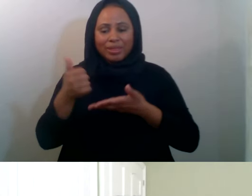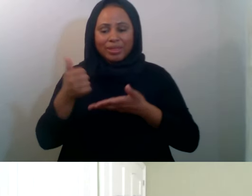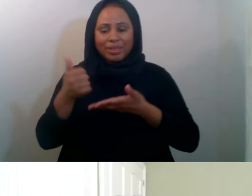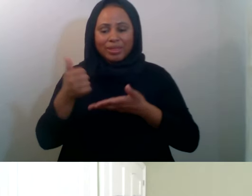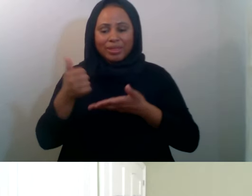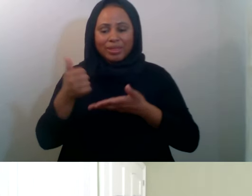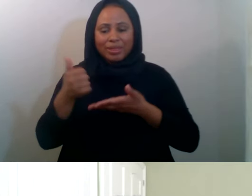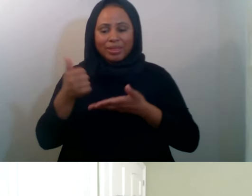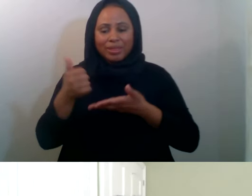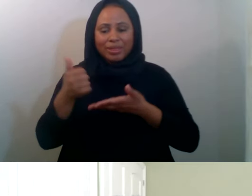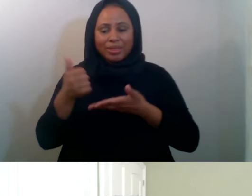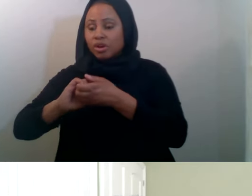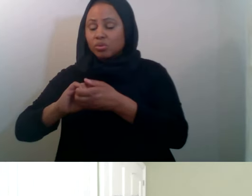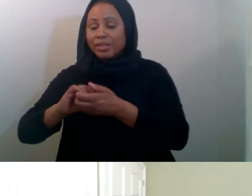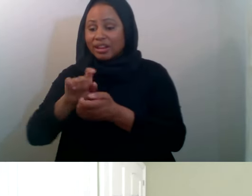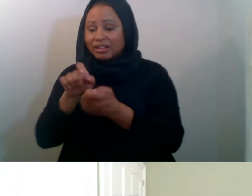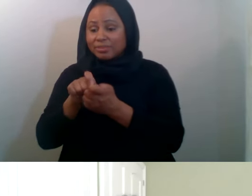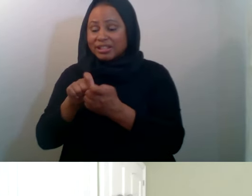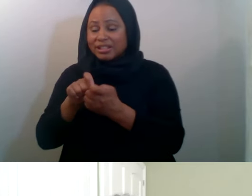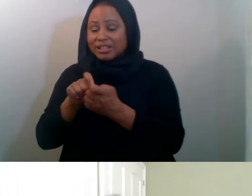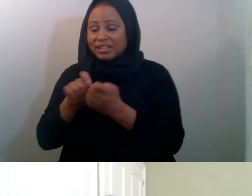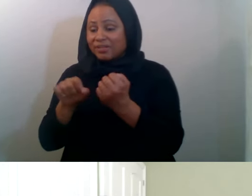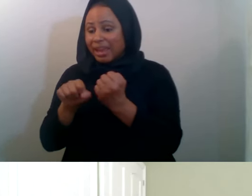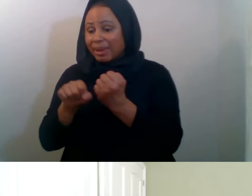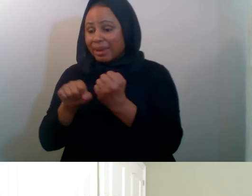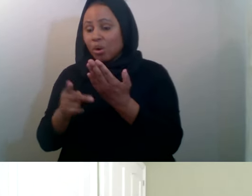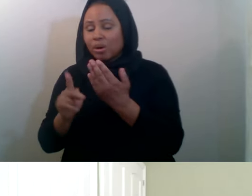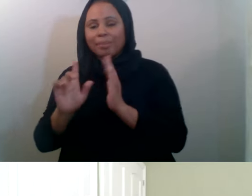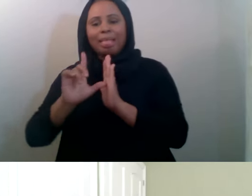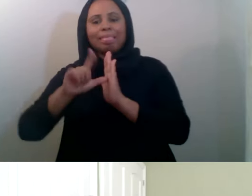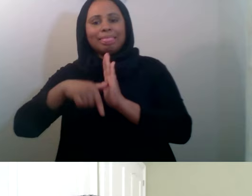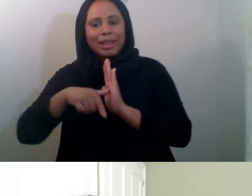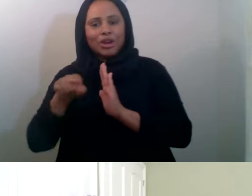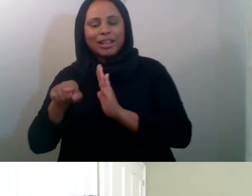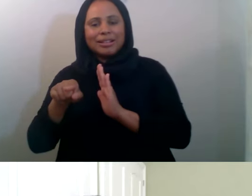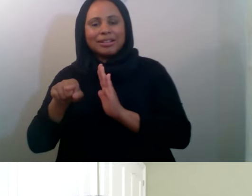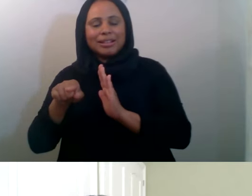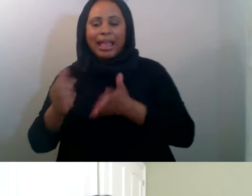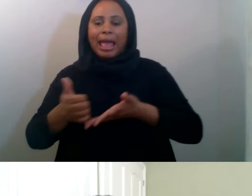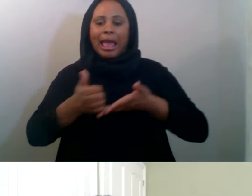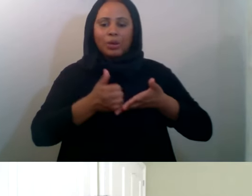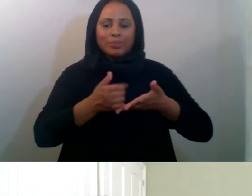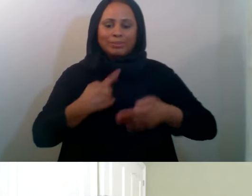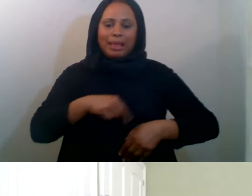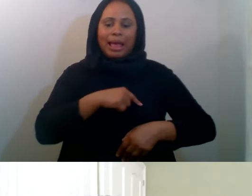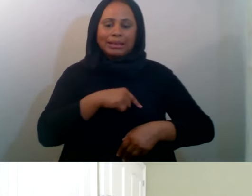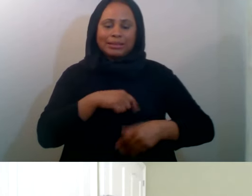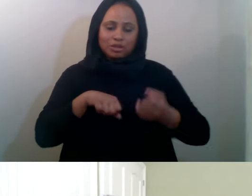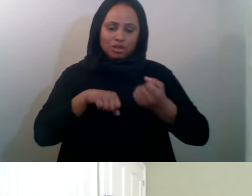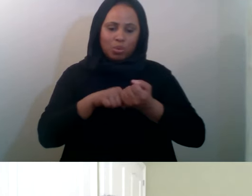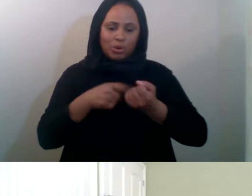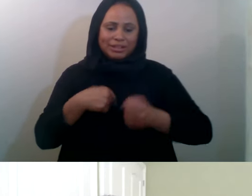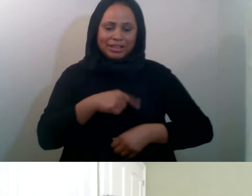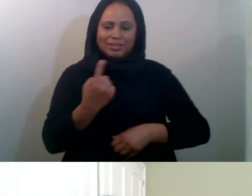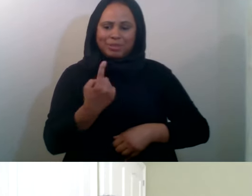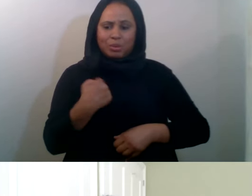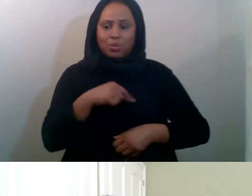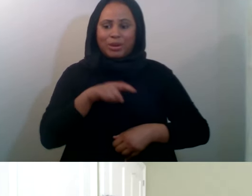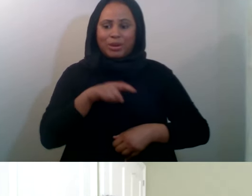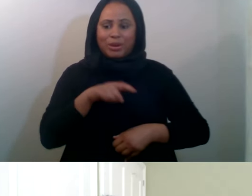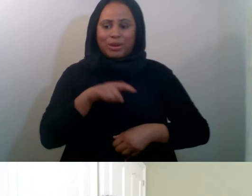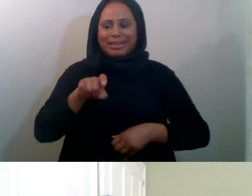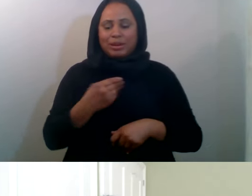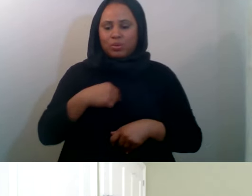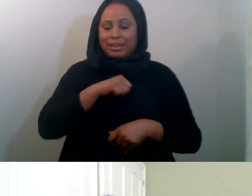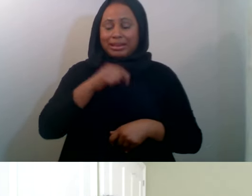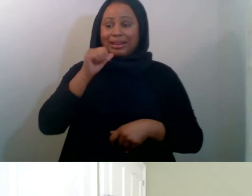campaign or effort later ends up being a relief or a support for us, uh, for something that we needed that we didn't think that,